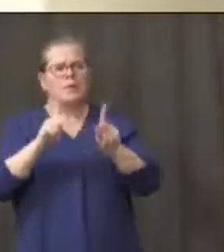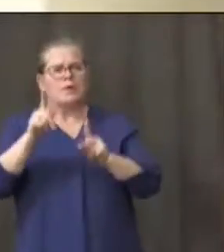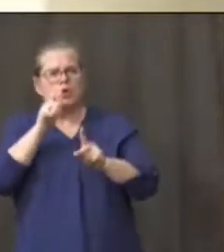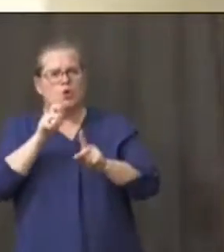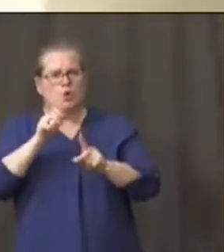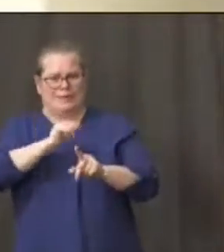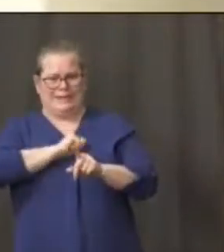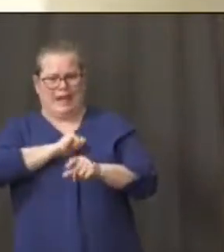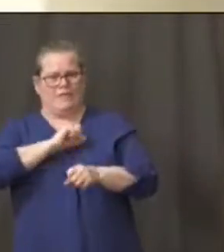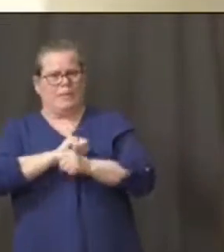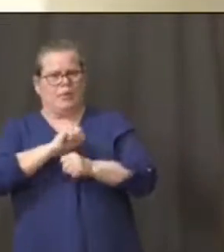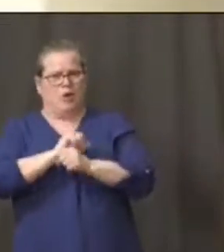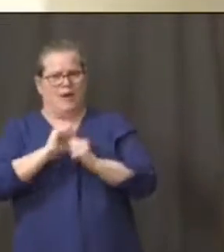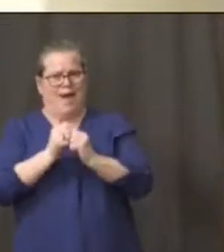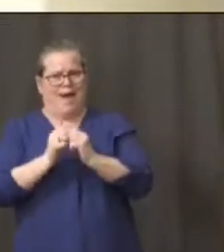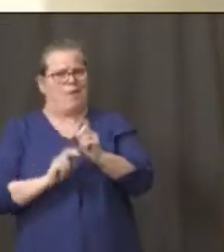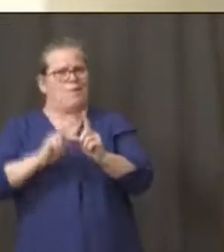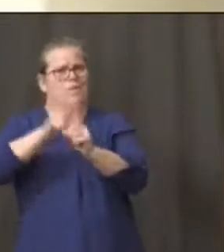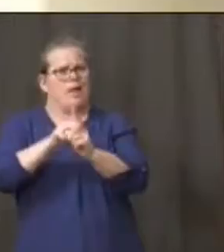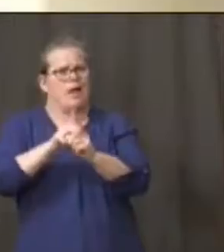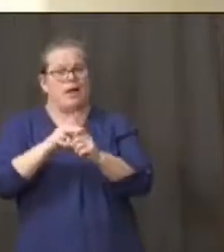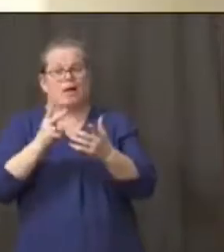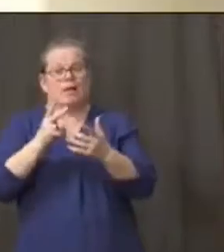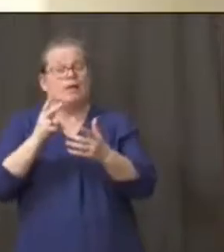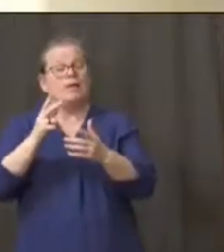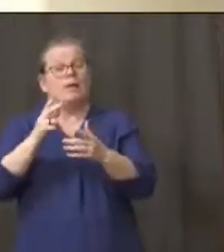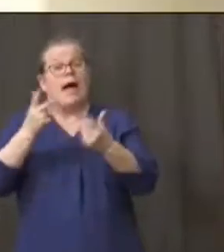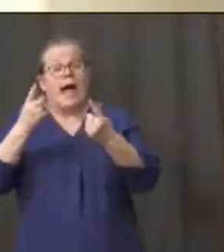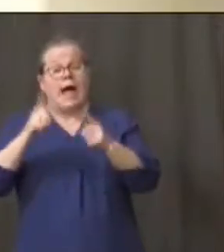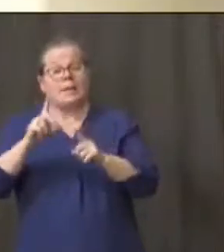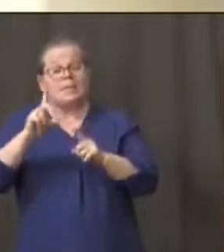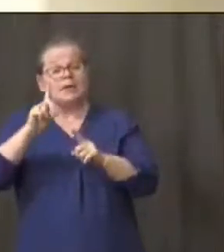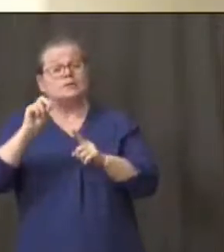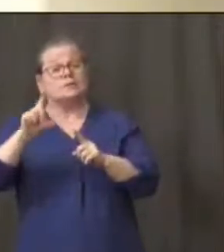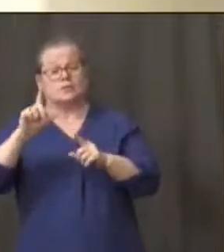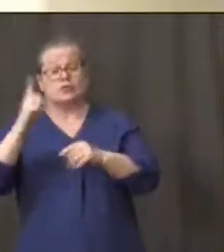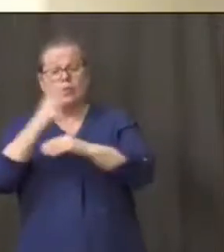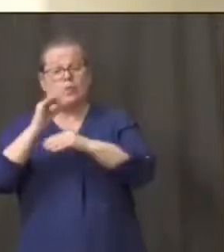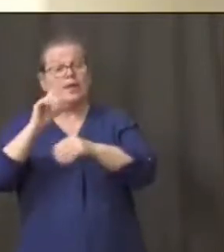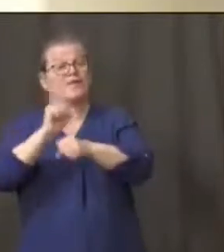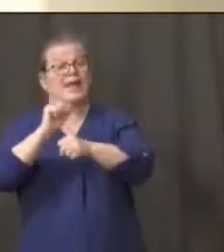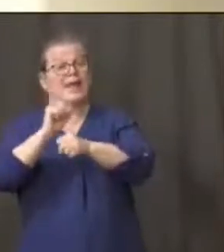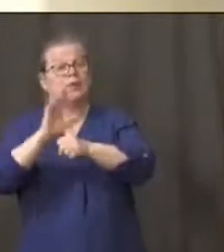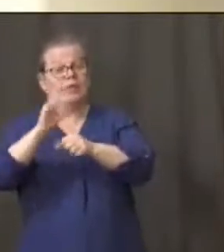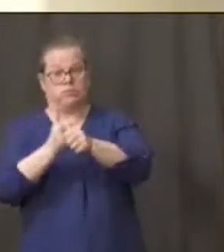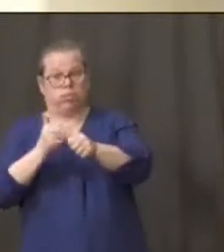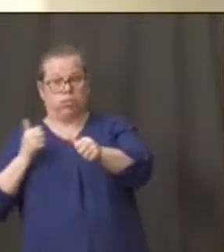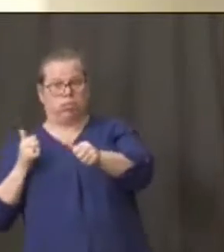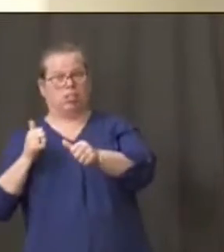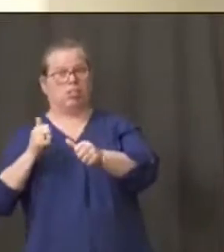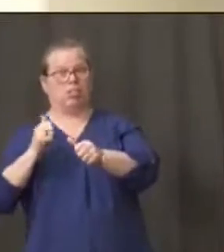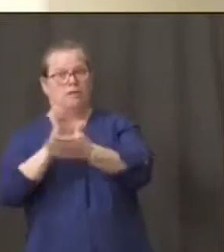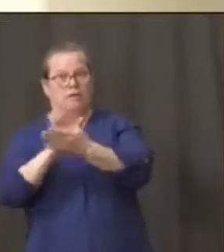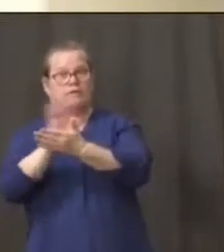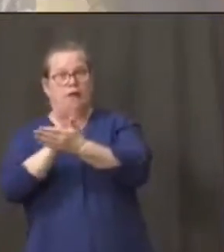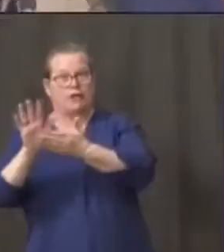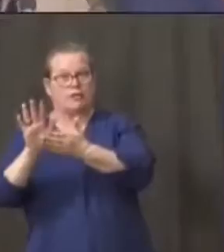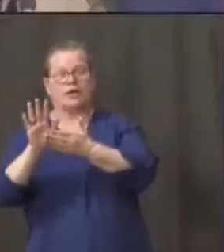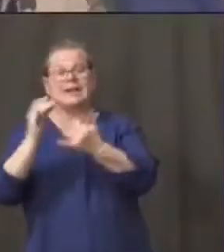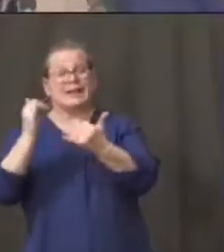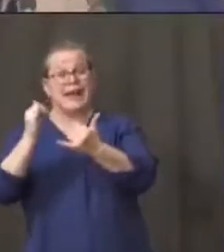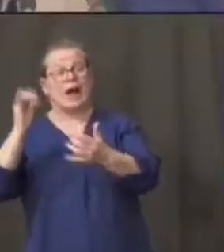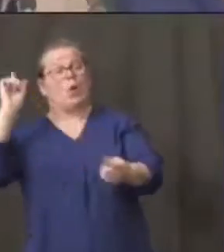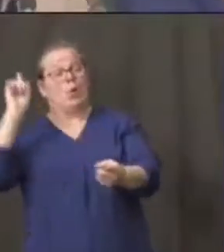backlogs that we've seen at the department of labor are now days rather than the five six weeks previously yeah i think that is right